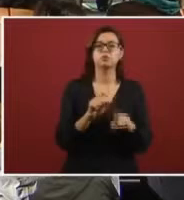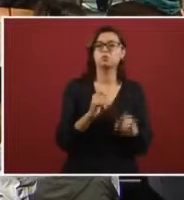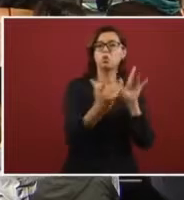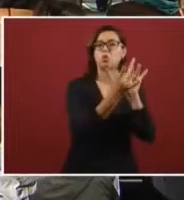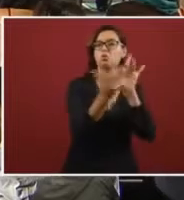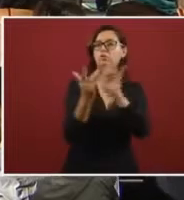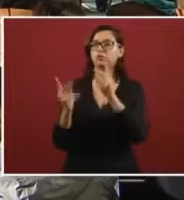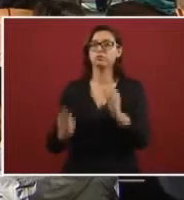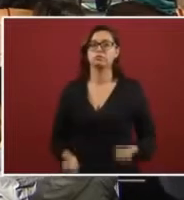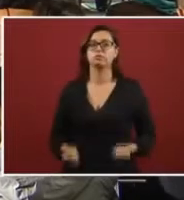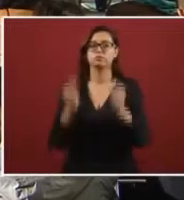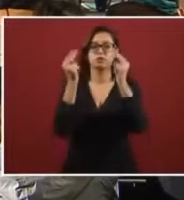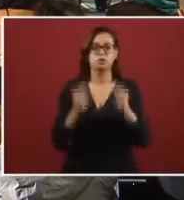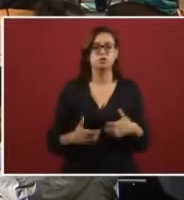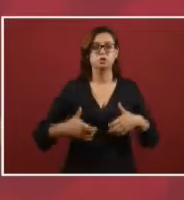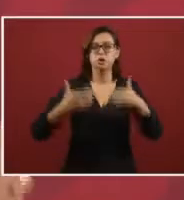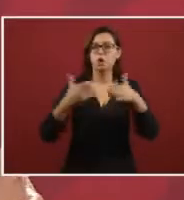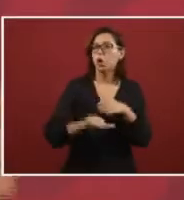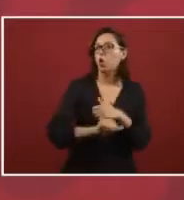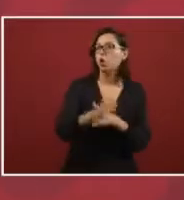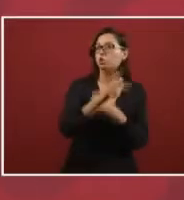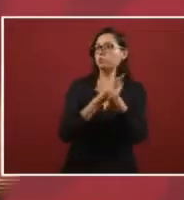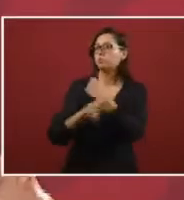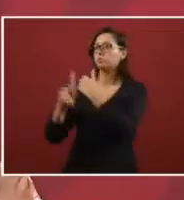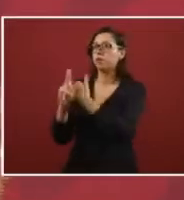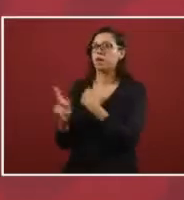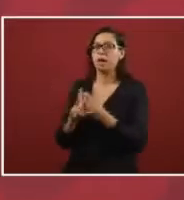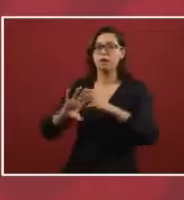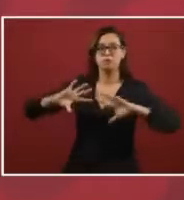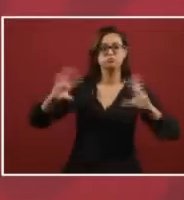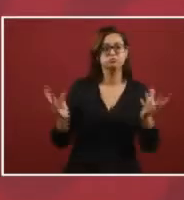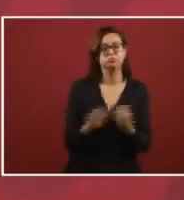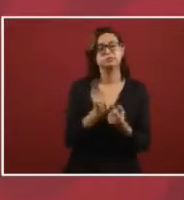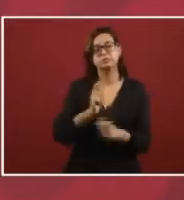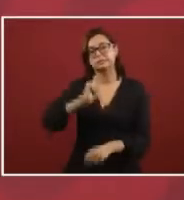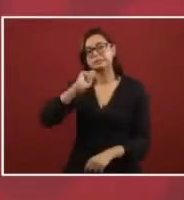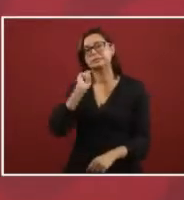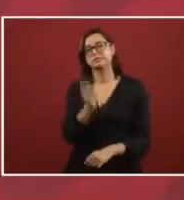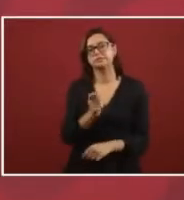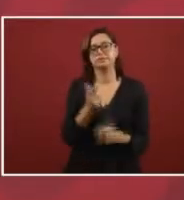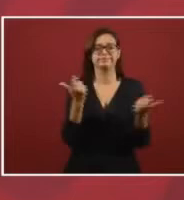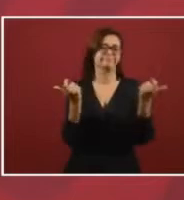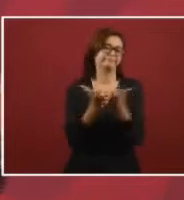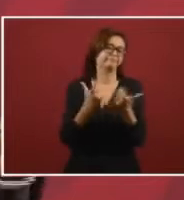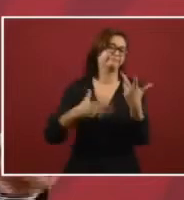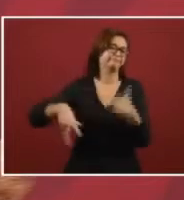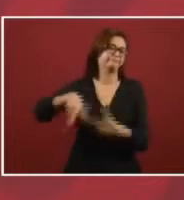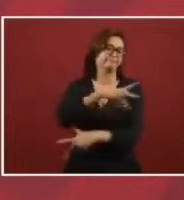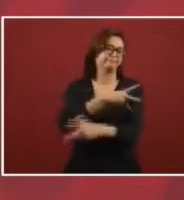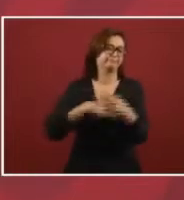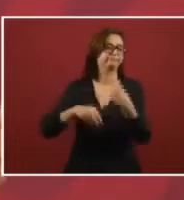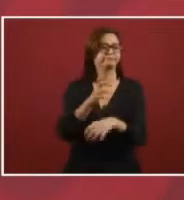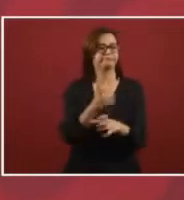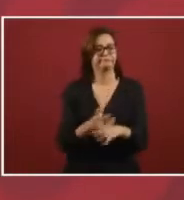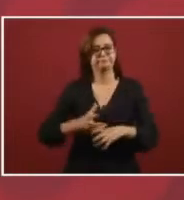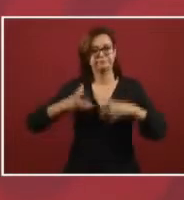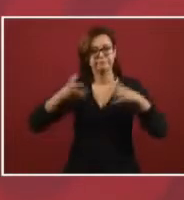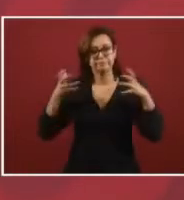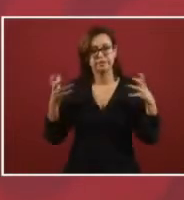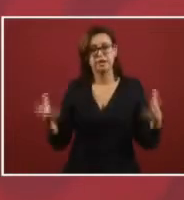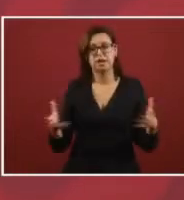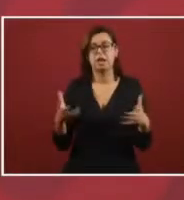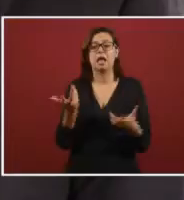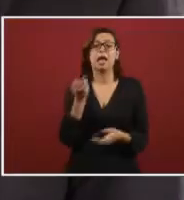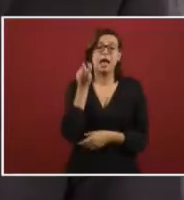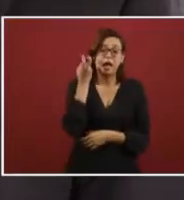the external commerce all these things mean growth economic growth and